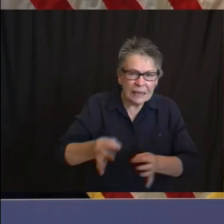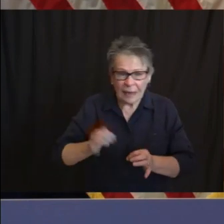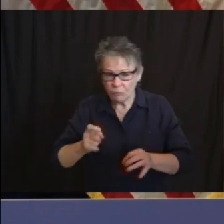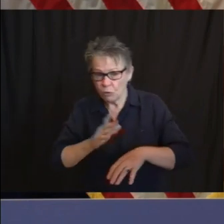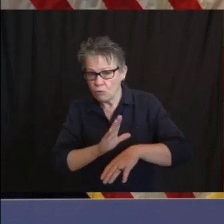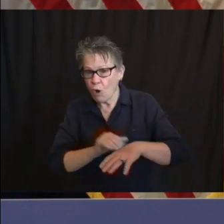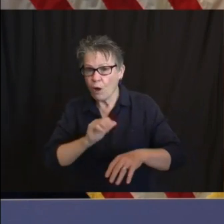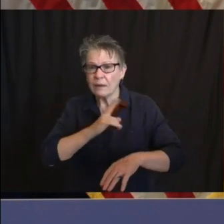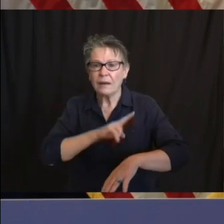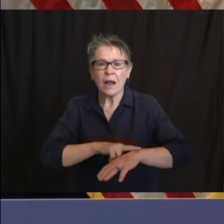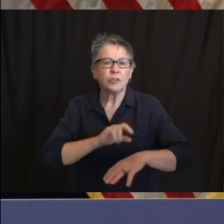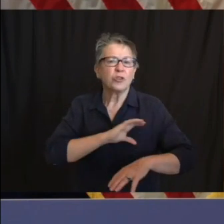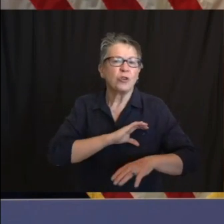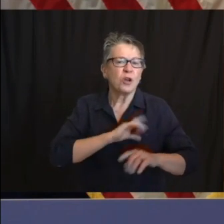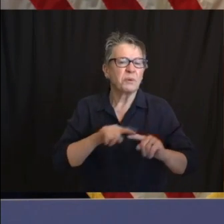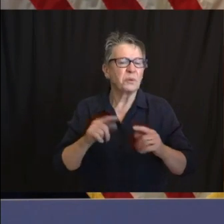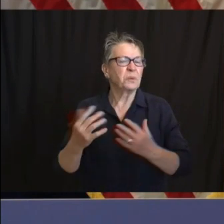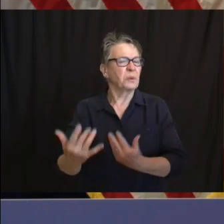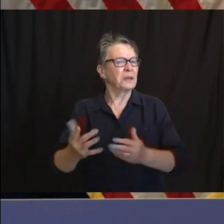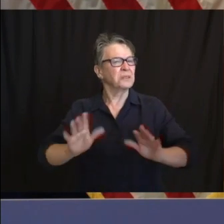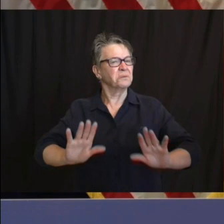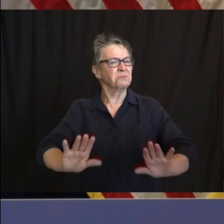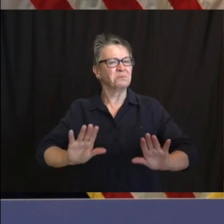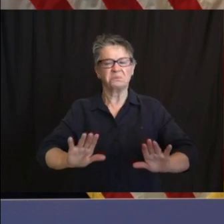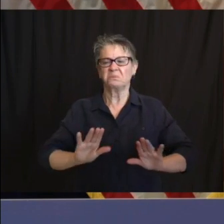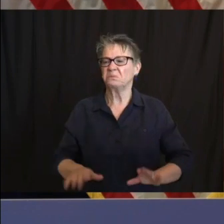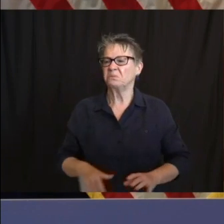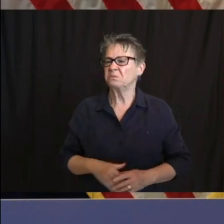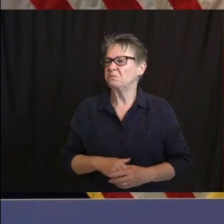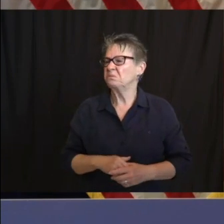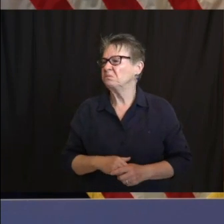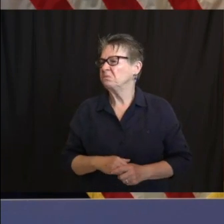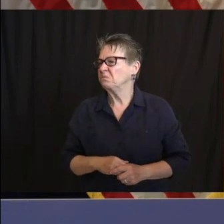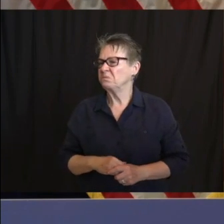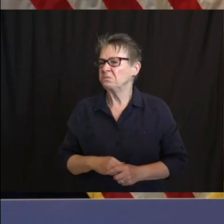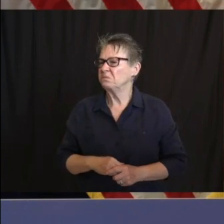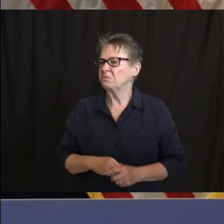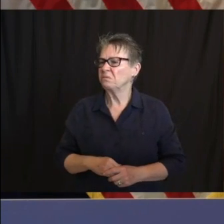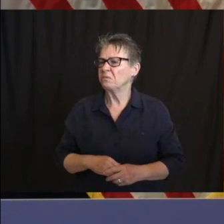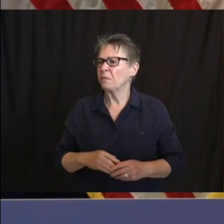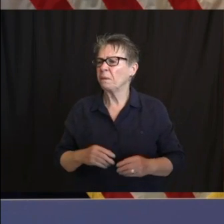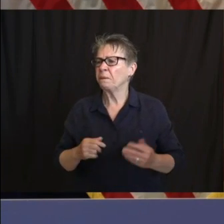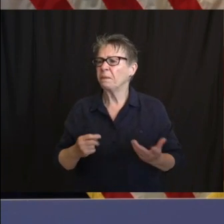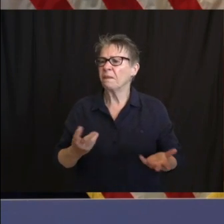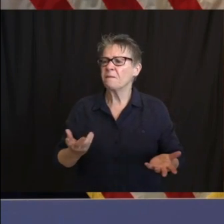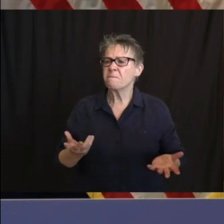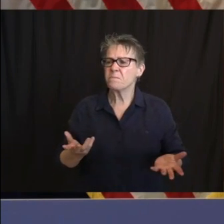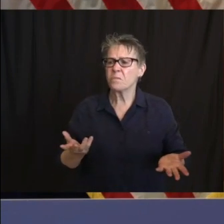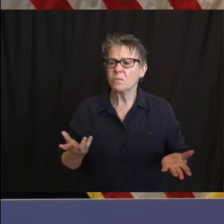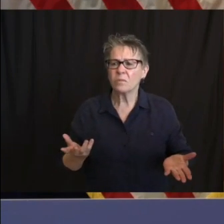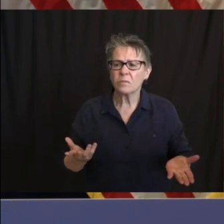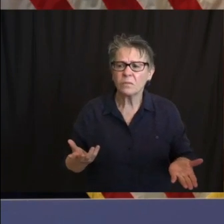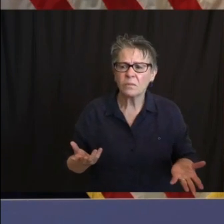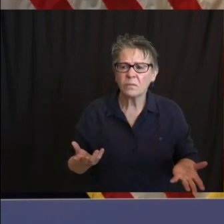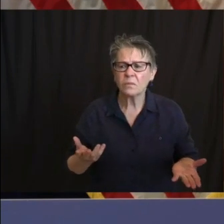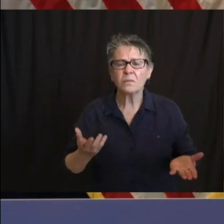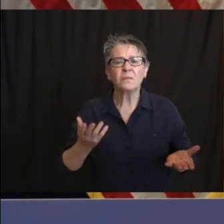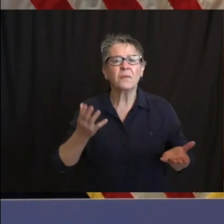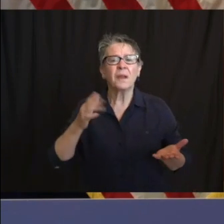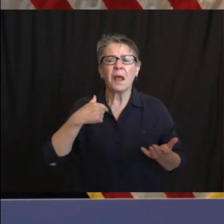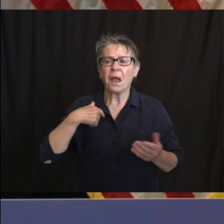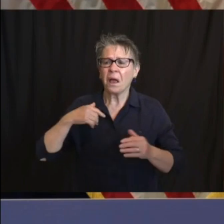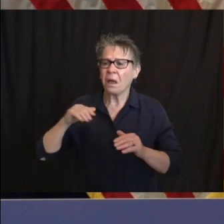would guess and they alerted neighboring counties that they may need some help, which by the way they did not. And so we